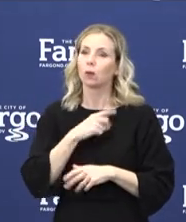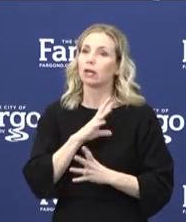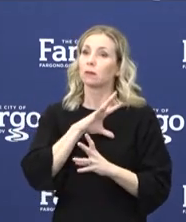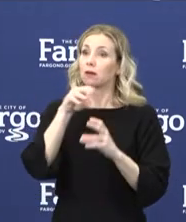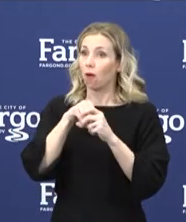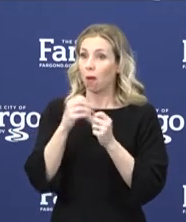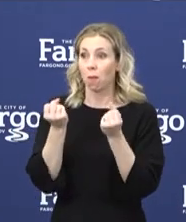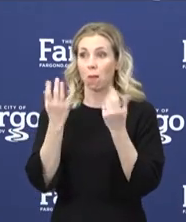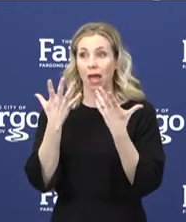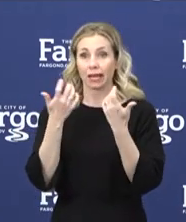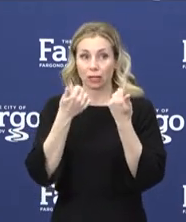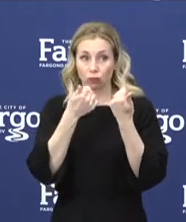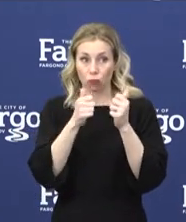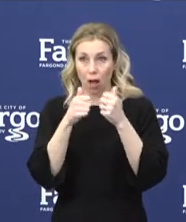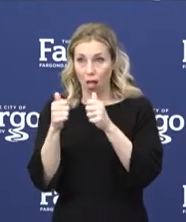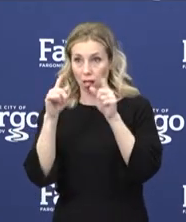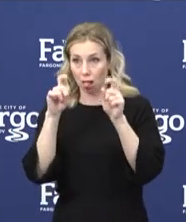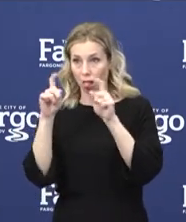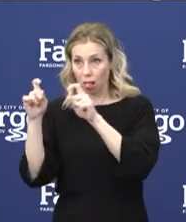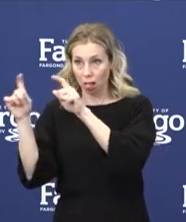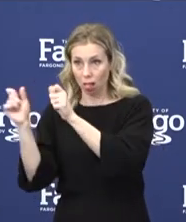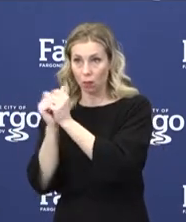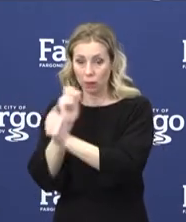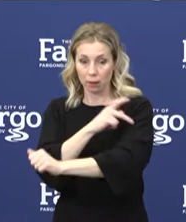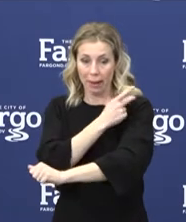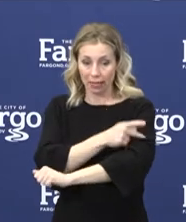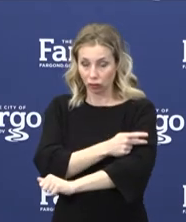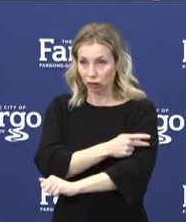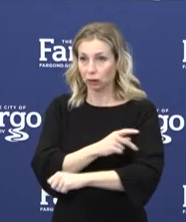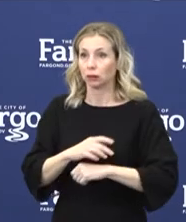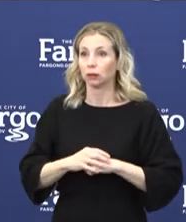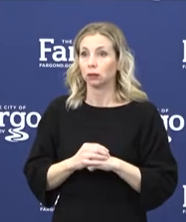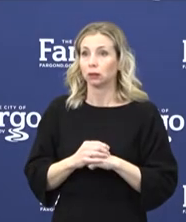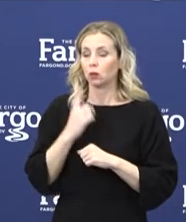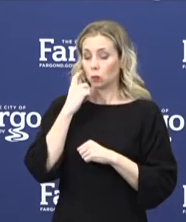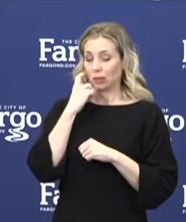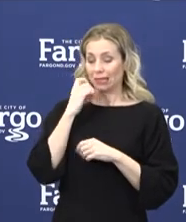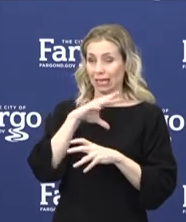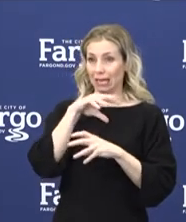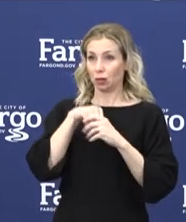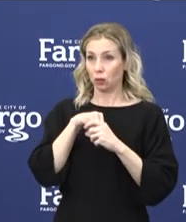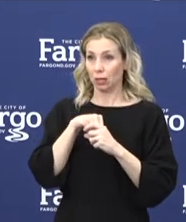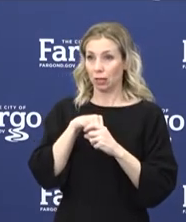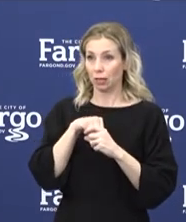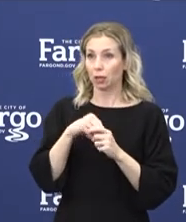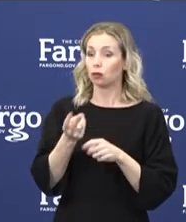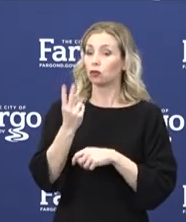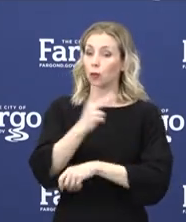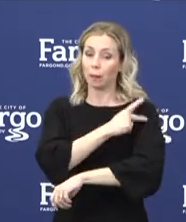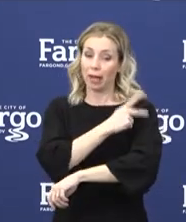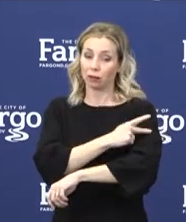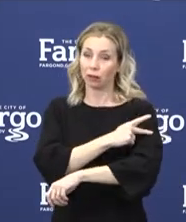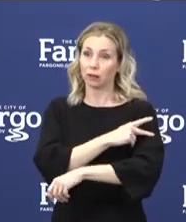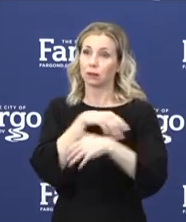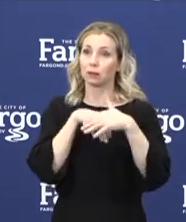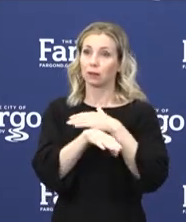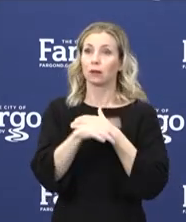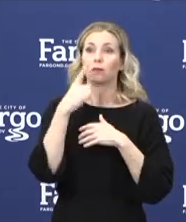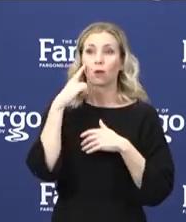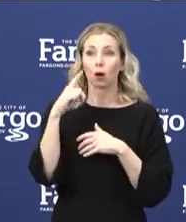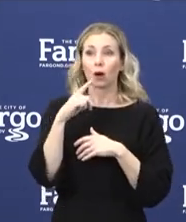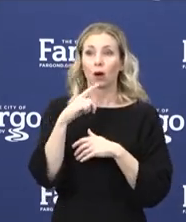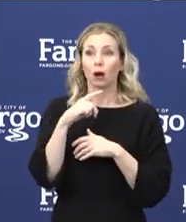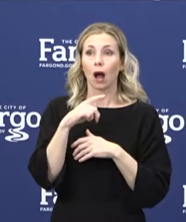so far with our patients, including most recently, two patients enrolling in trials for convalescent